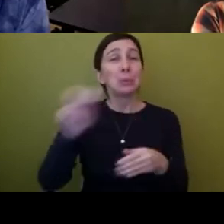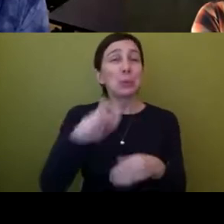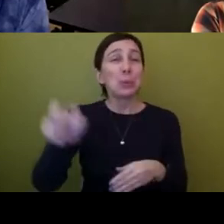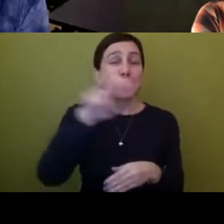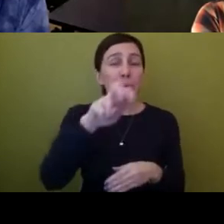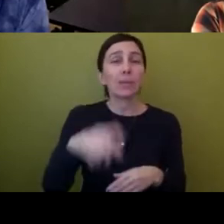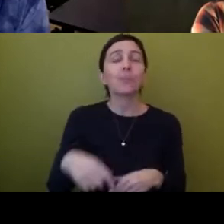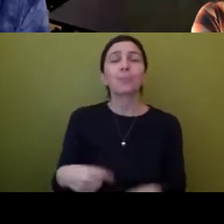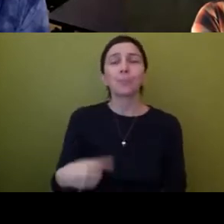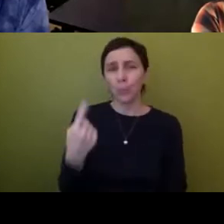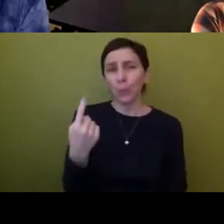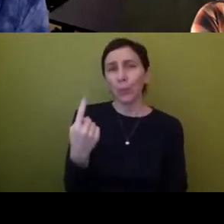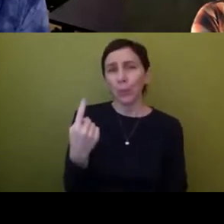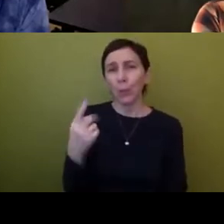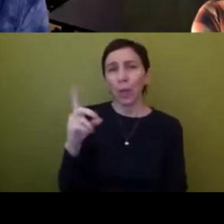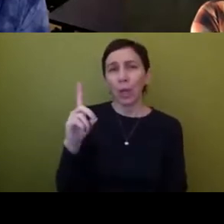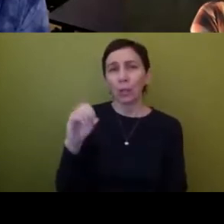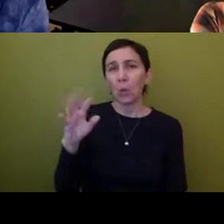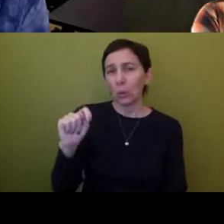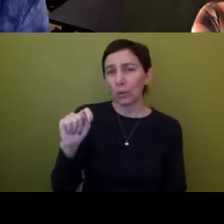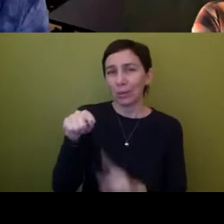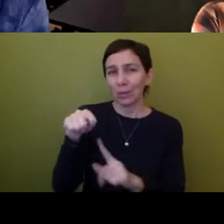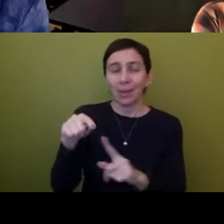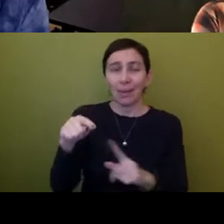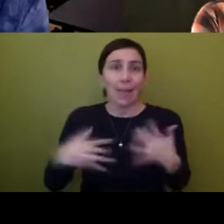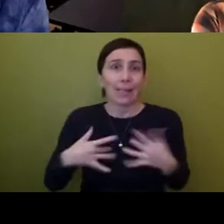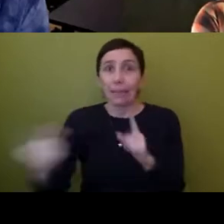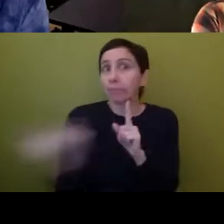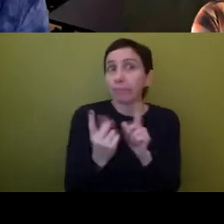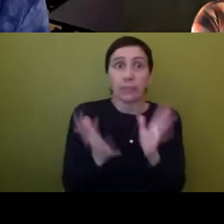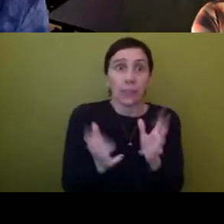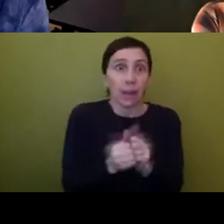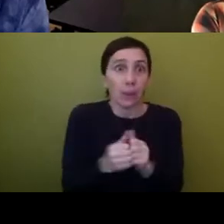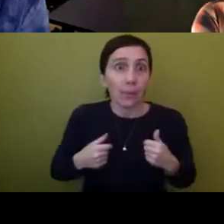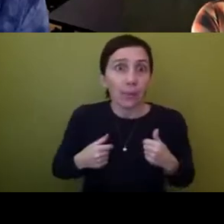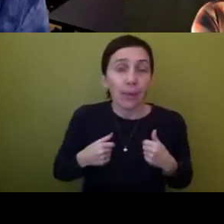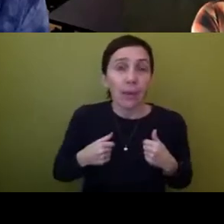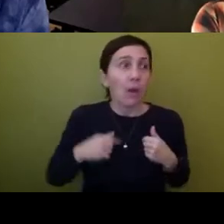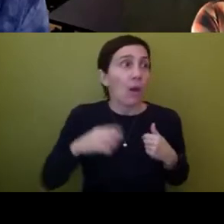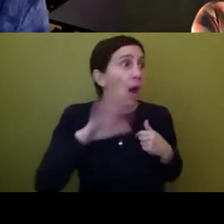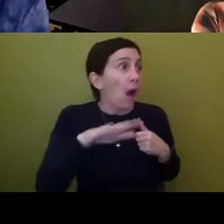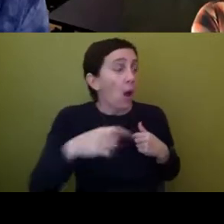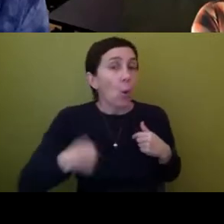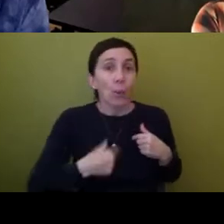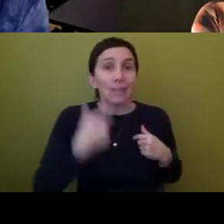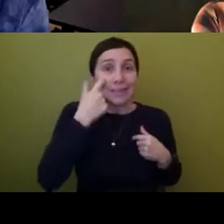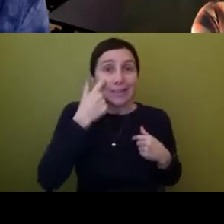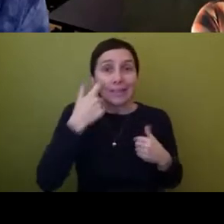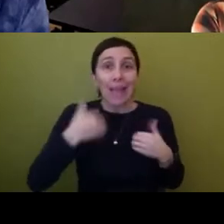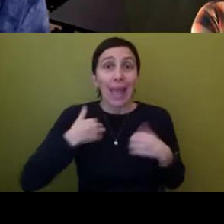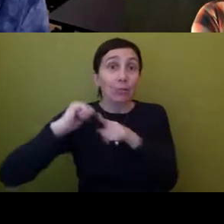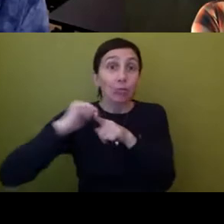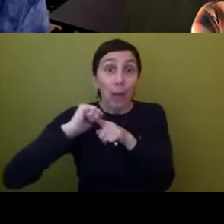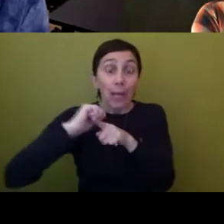one of the, uh, docents was so excited to talk to me because she said they had recently had their docent training